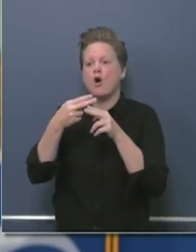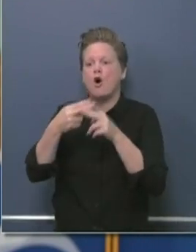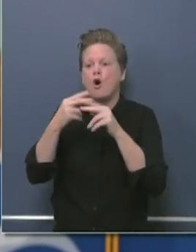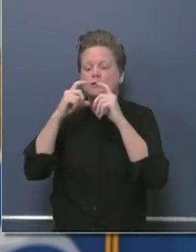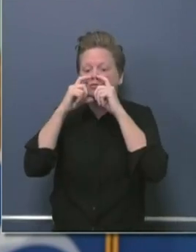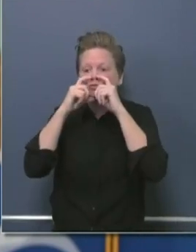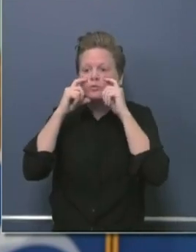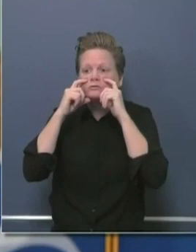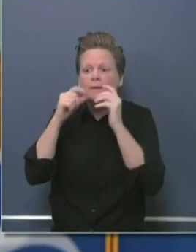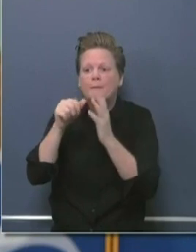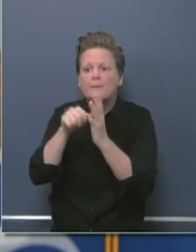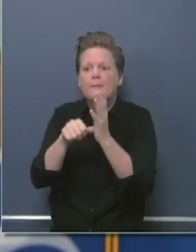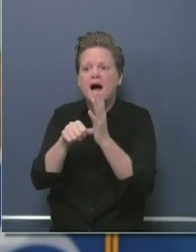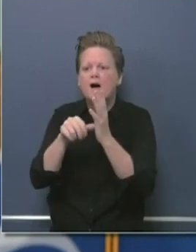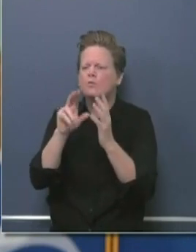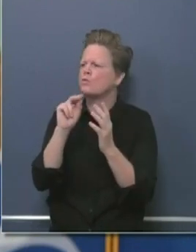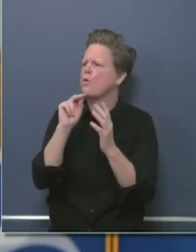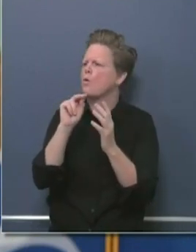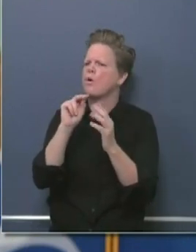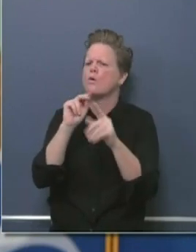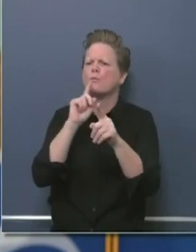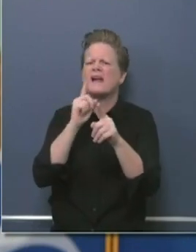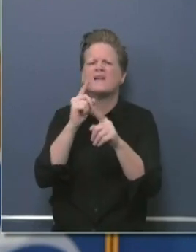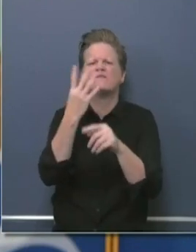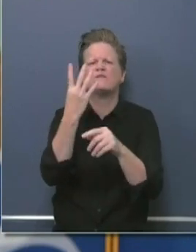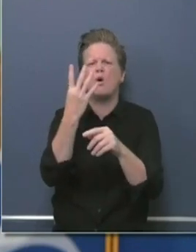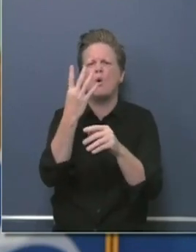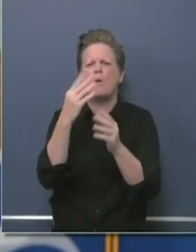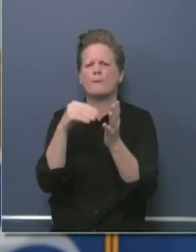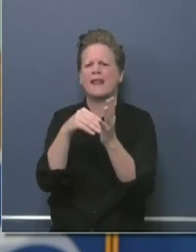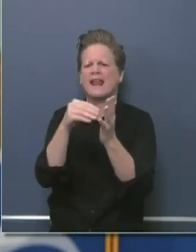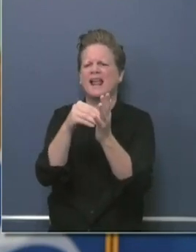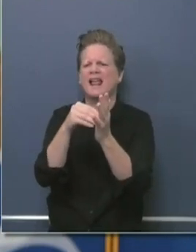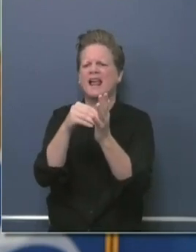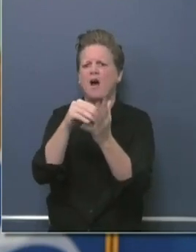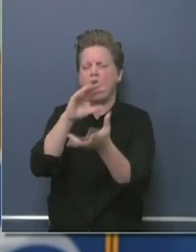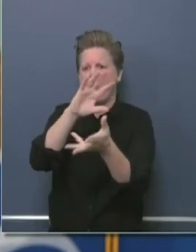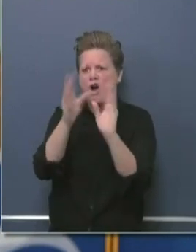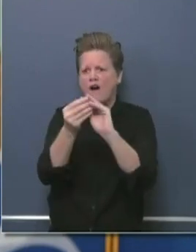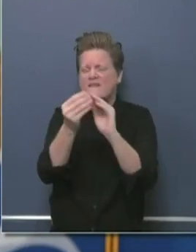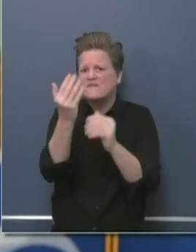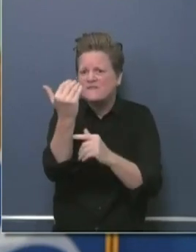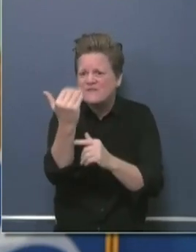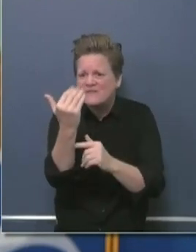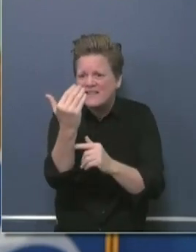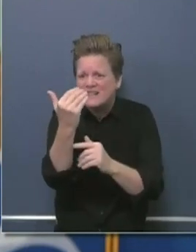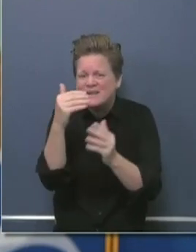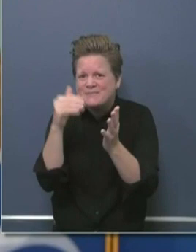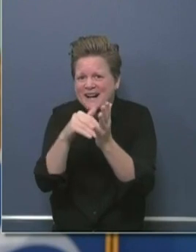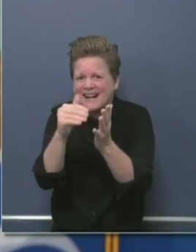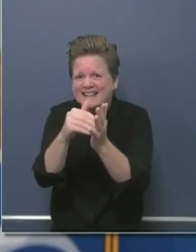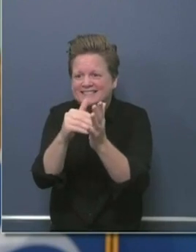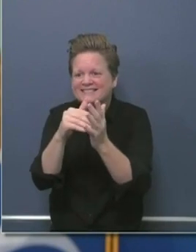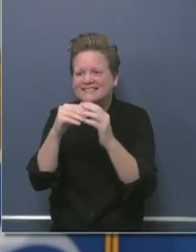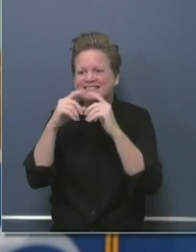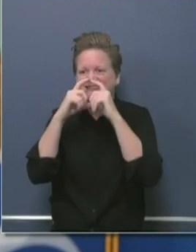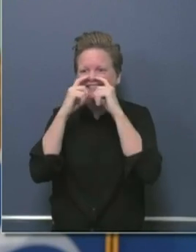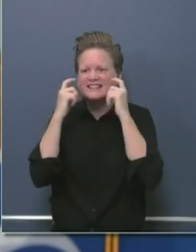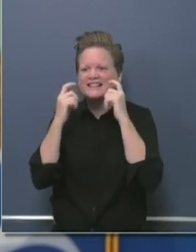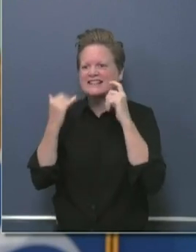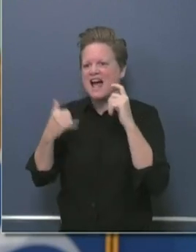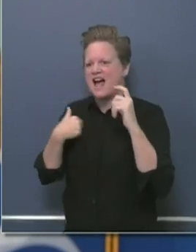than, well, it was about 4 million. Now we've distributed over 15 million. And we have in our possession 19.9 million